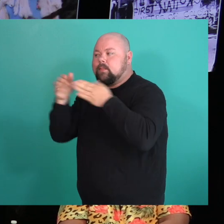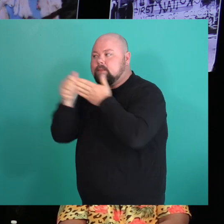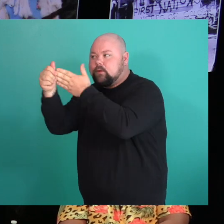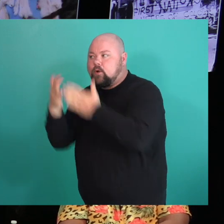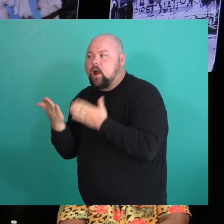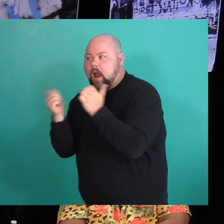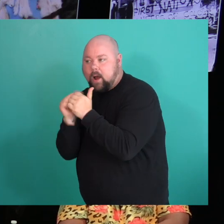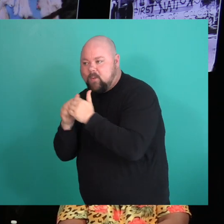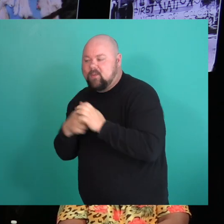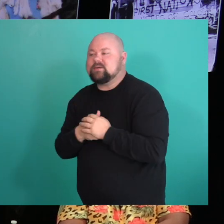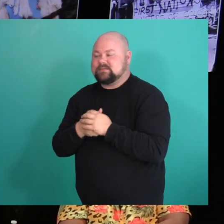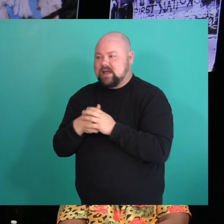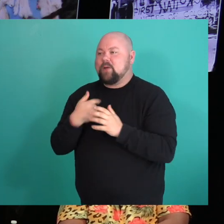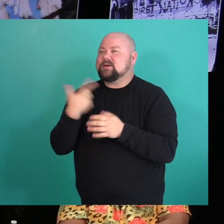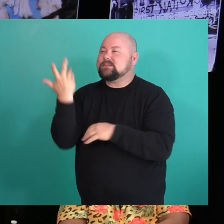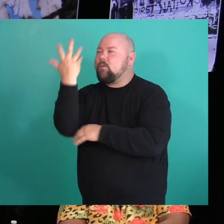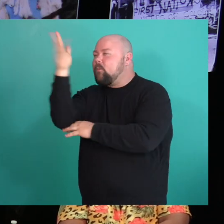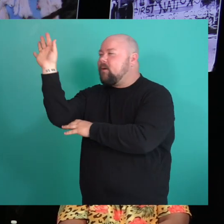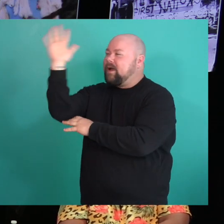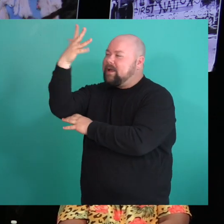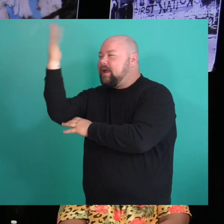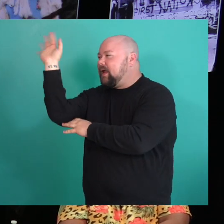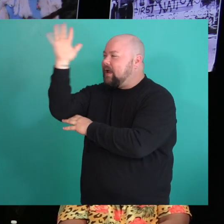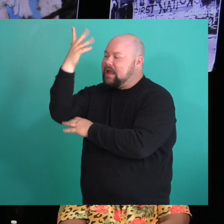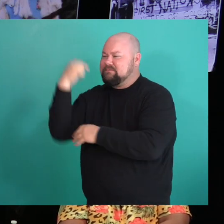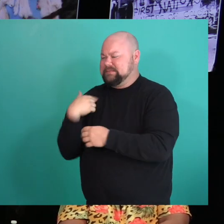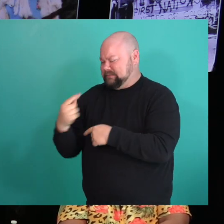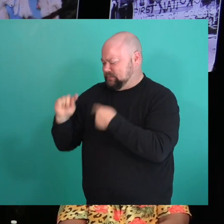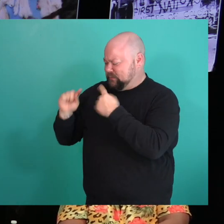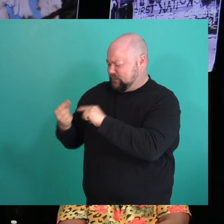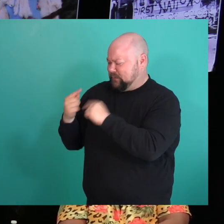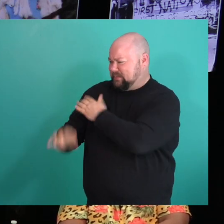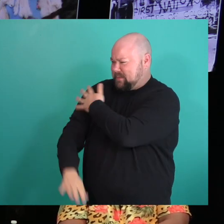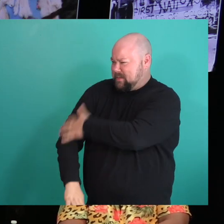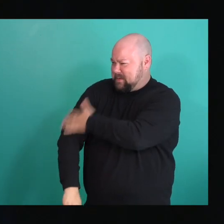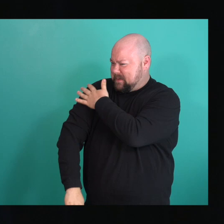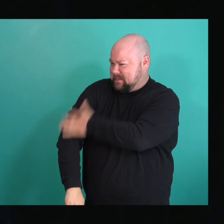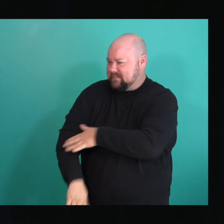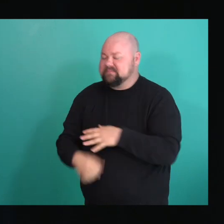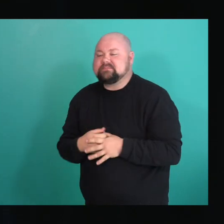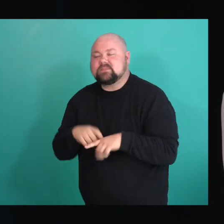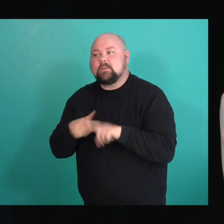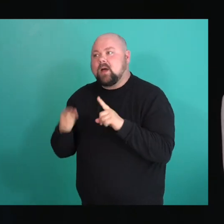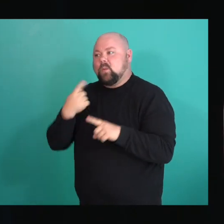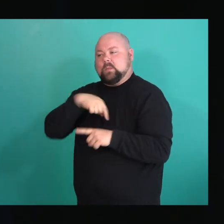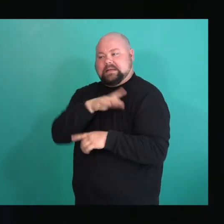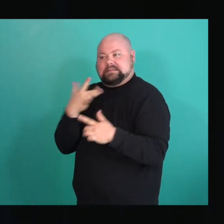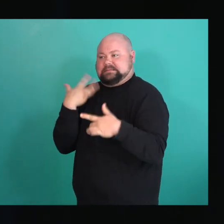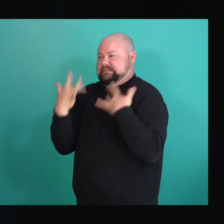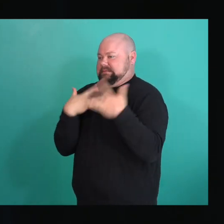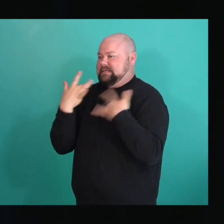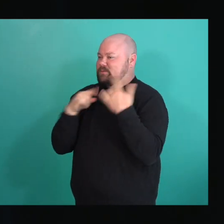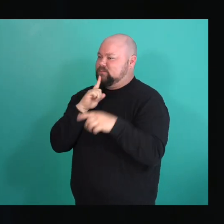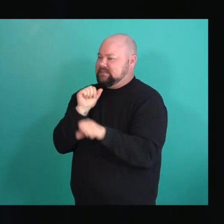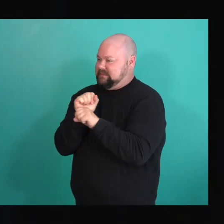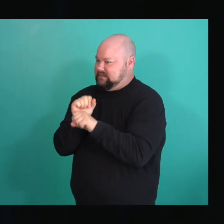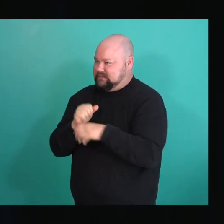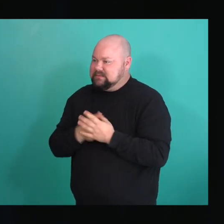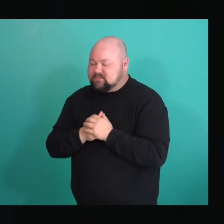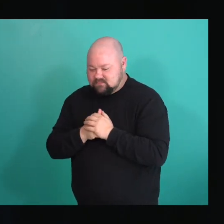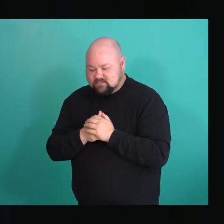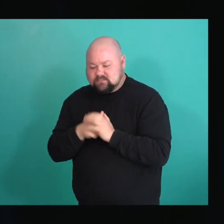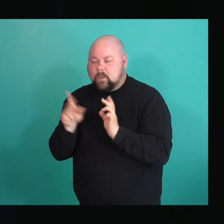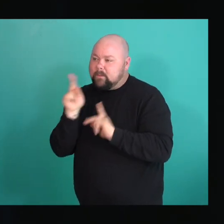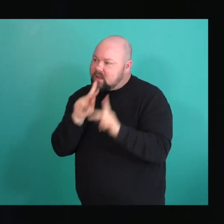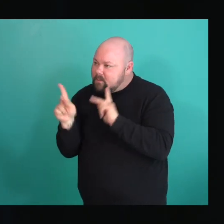I remember how sore my arm got waving out of the car. But yeah, we're just so excited. And having our